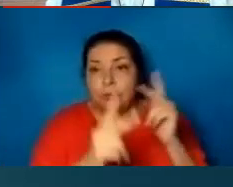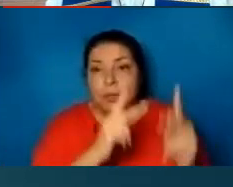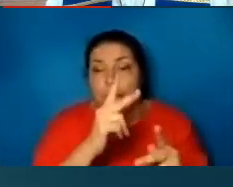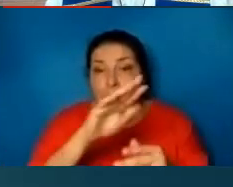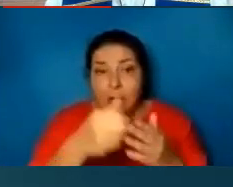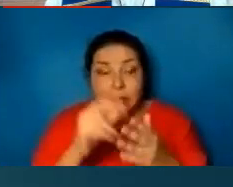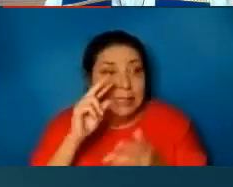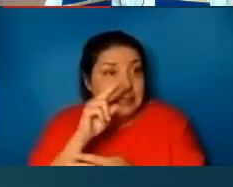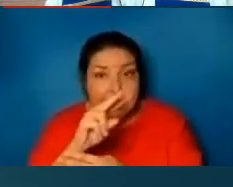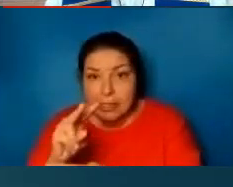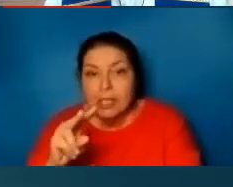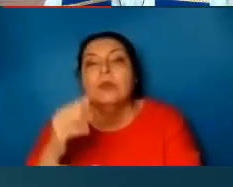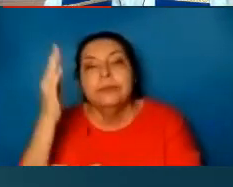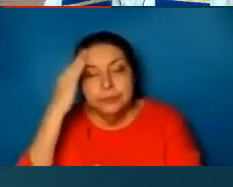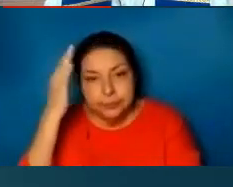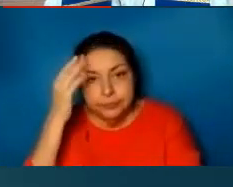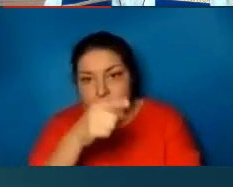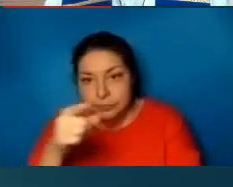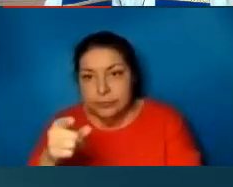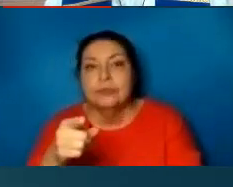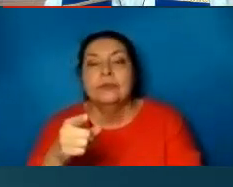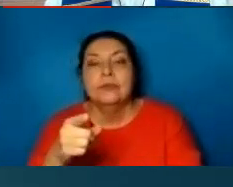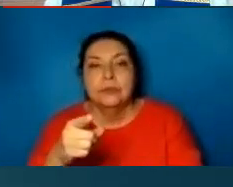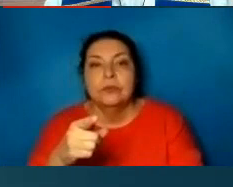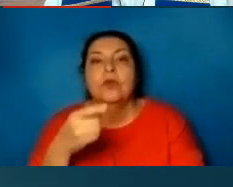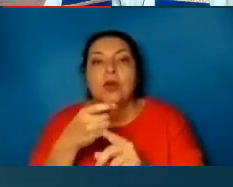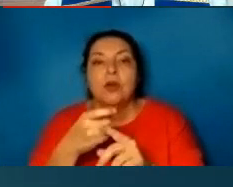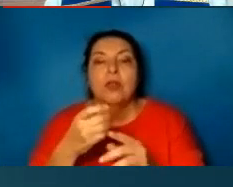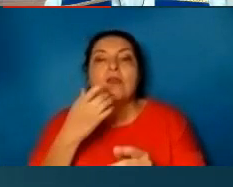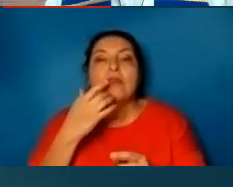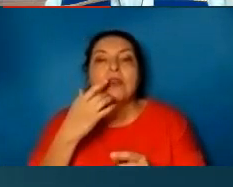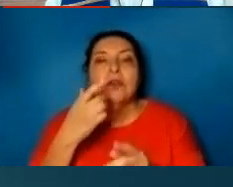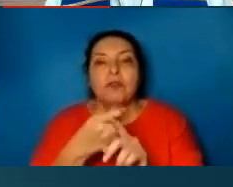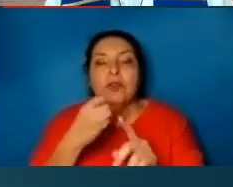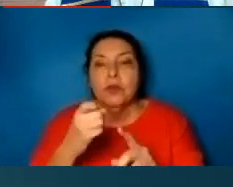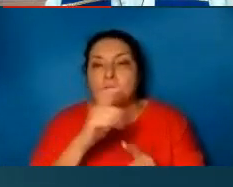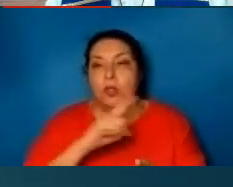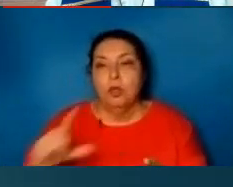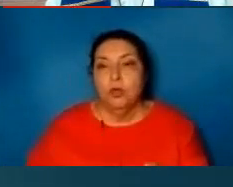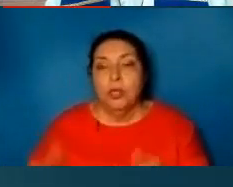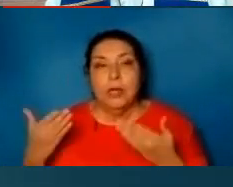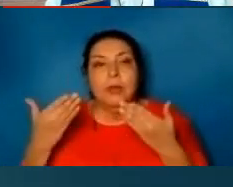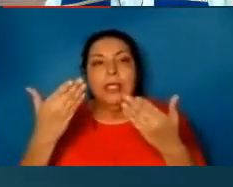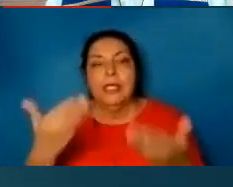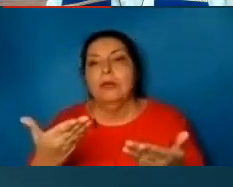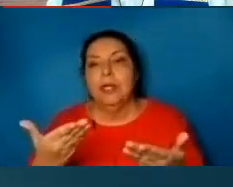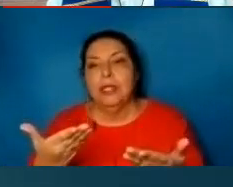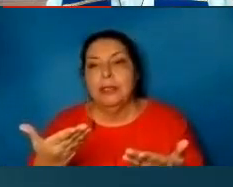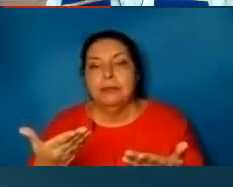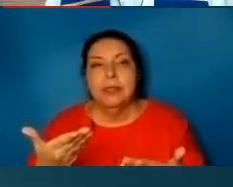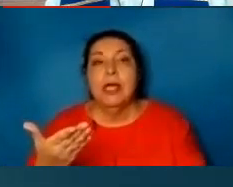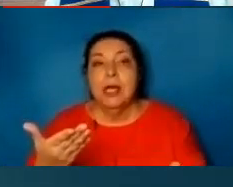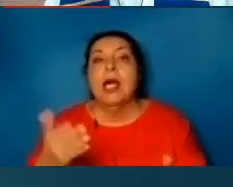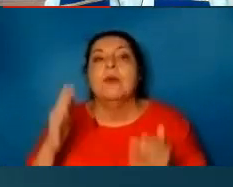acknowledge them, that they are the offspring the Lord has blessed. I will greatly rejoice in the Lord.